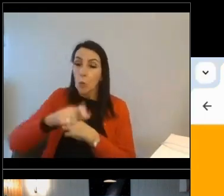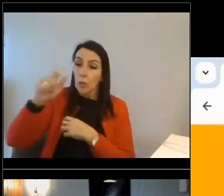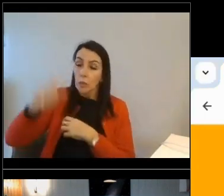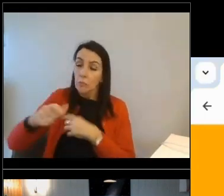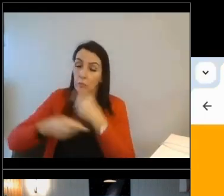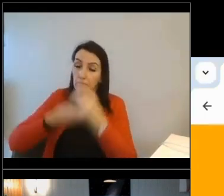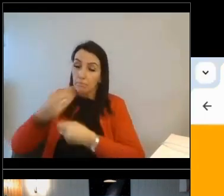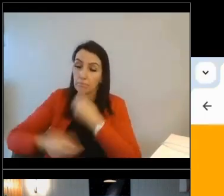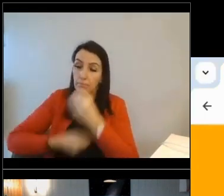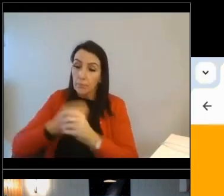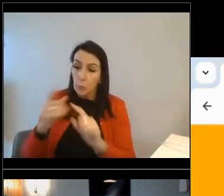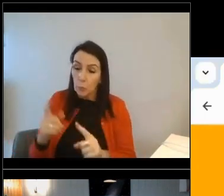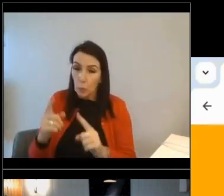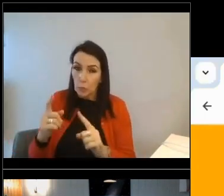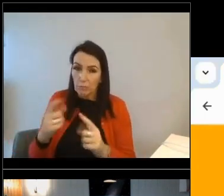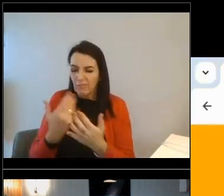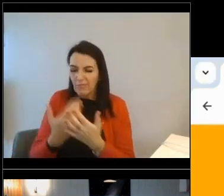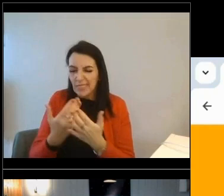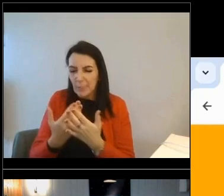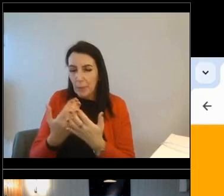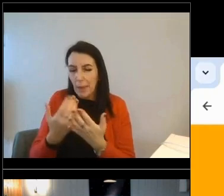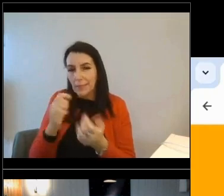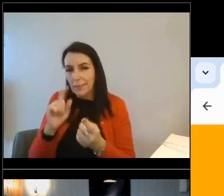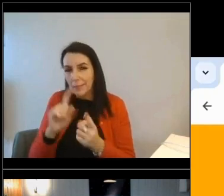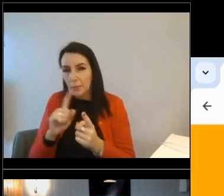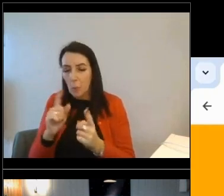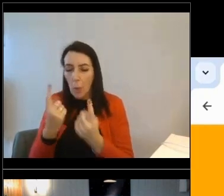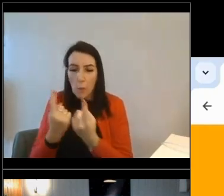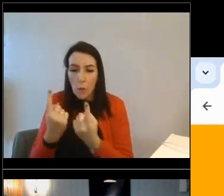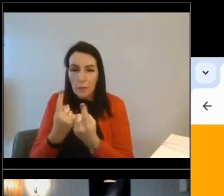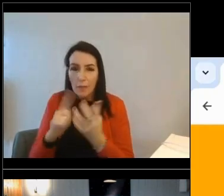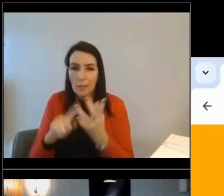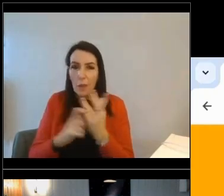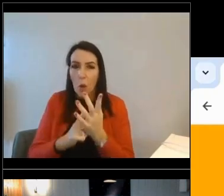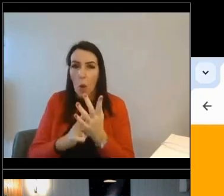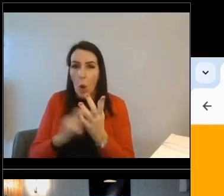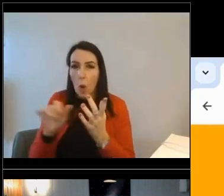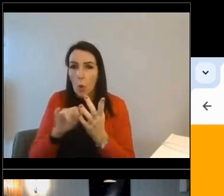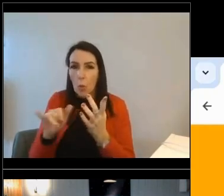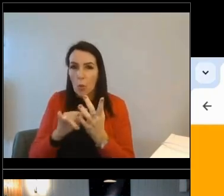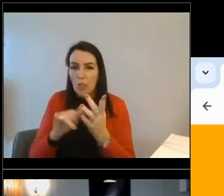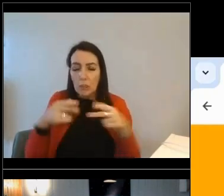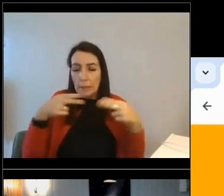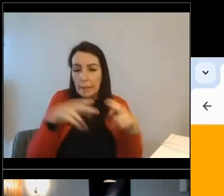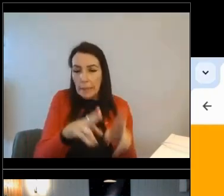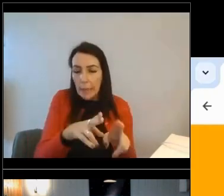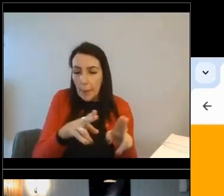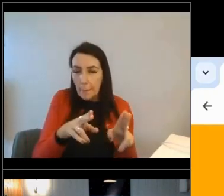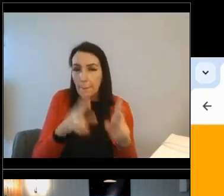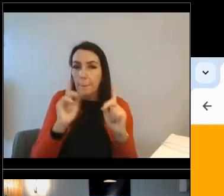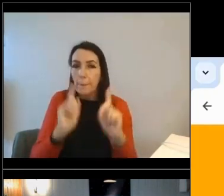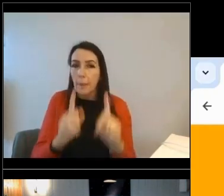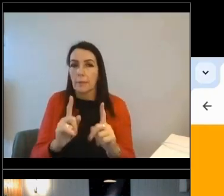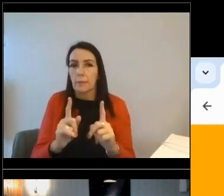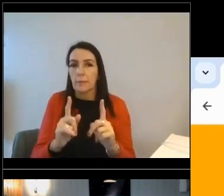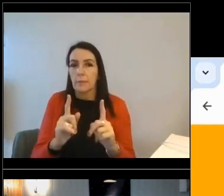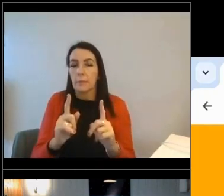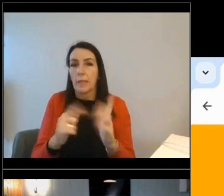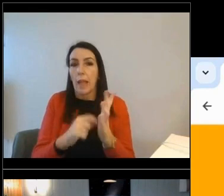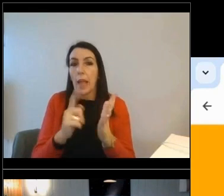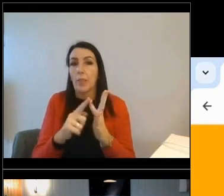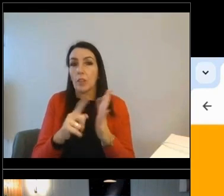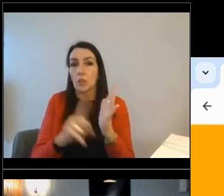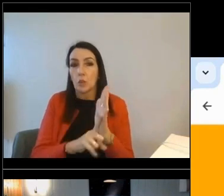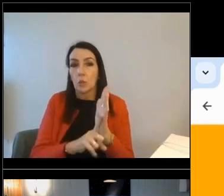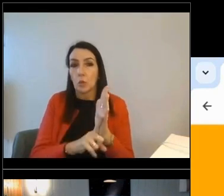it depends whether or not this is aligned to a product or aligned to a particular scheme. But either way, the tool doesn't actually